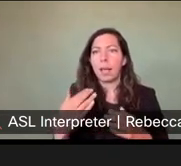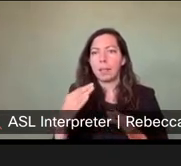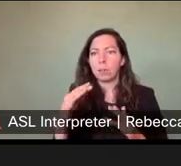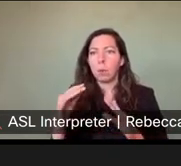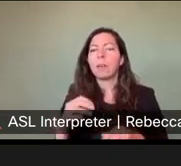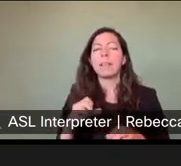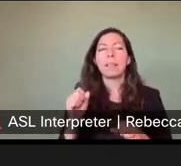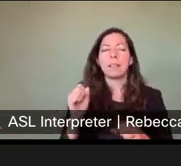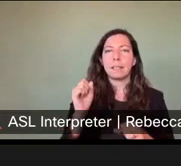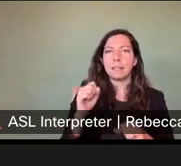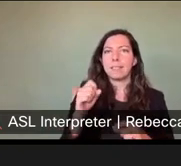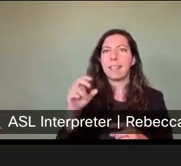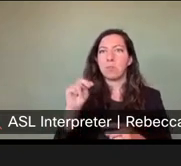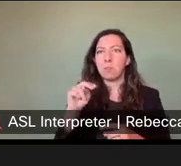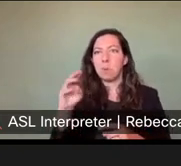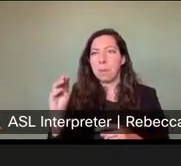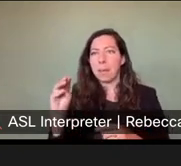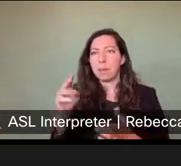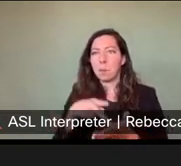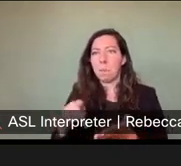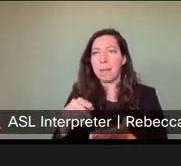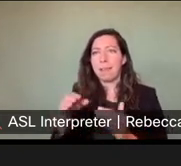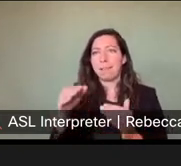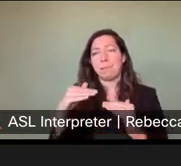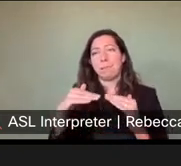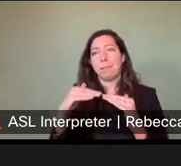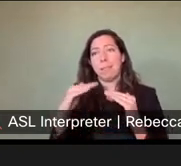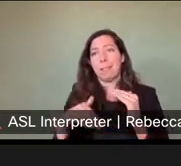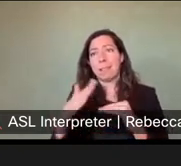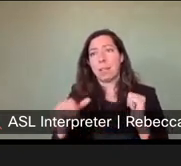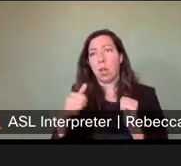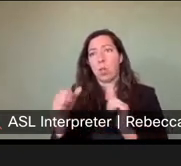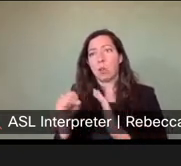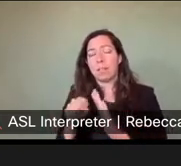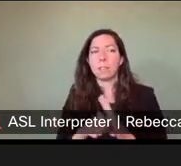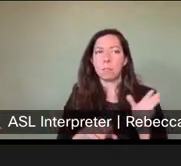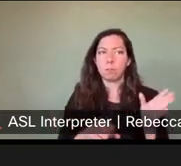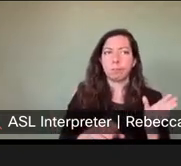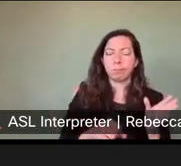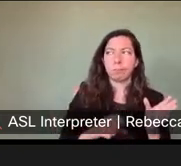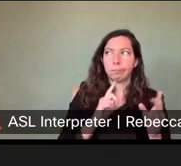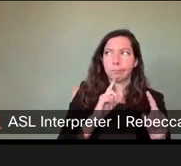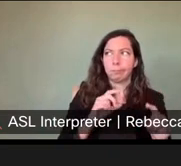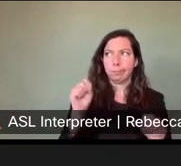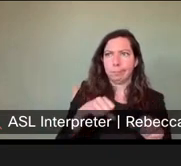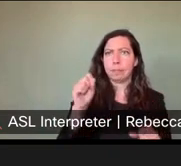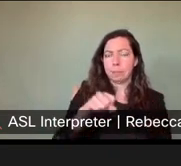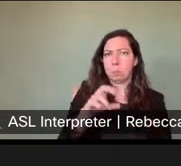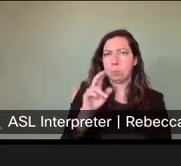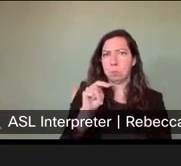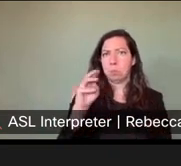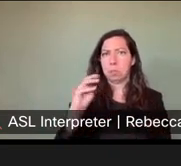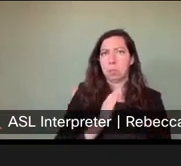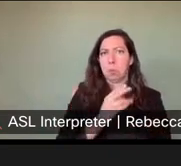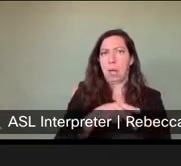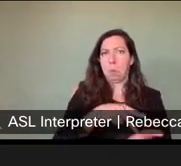Mexico is offering way less in pay versus other states. Um, yes, New Mexico, our pay. It is a bit